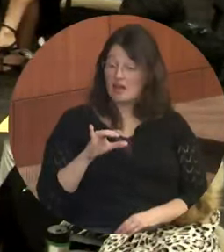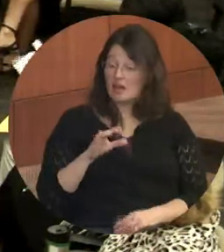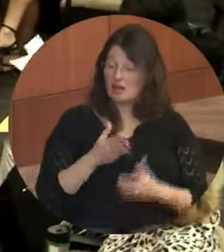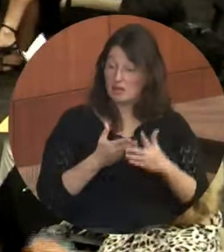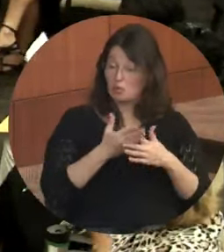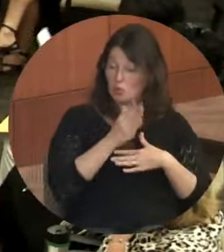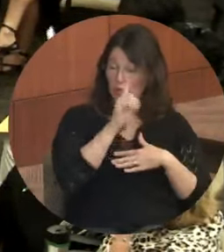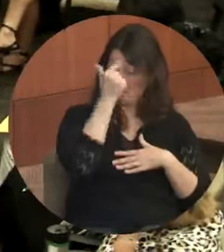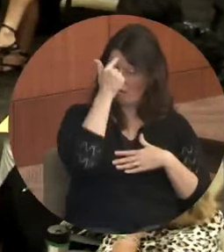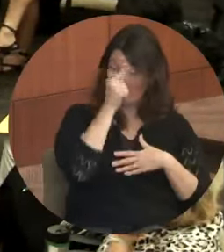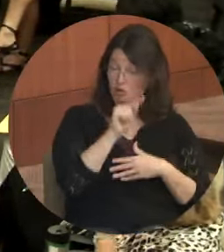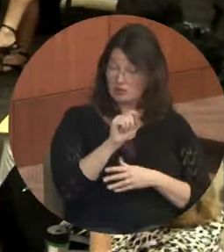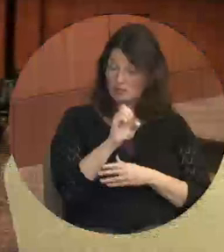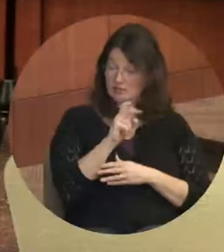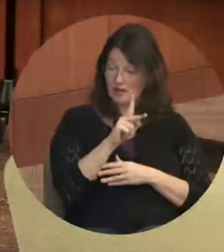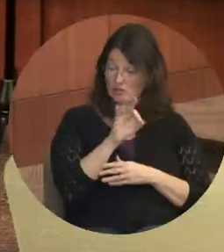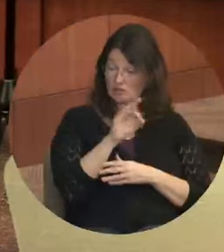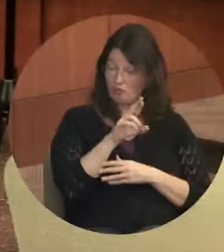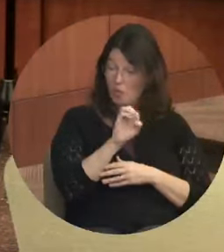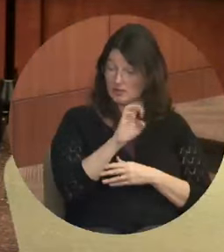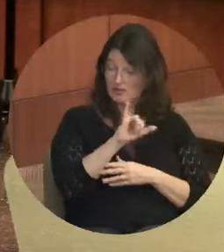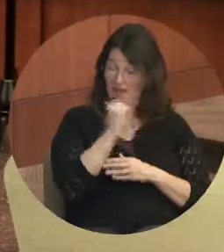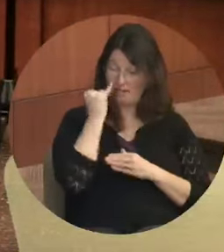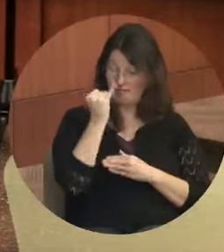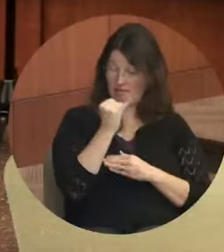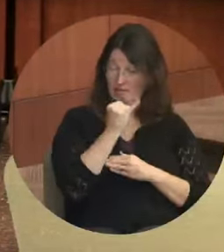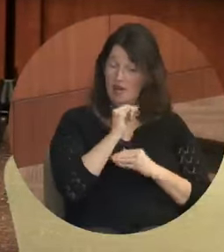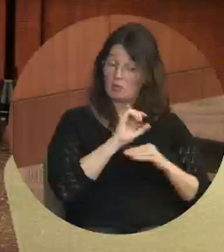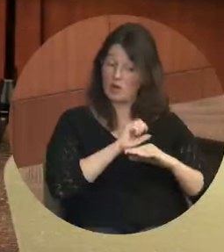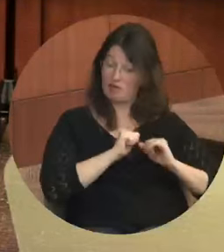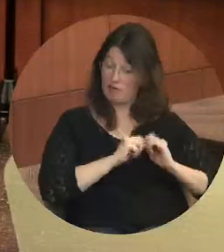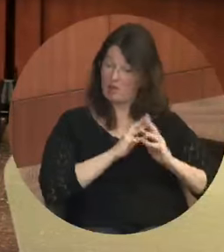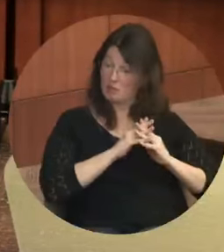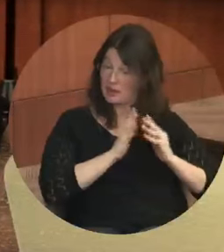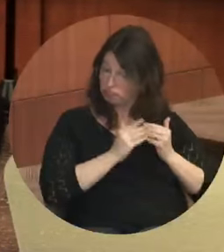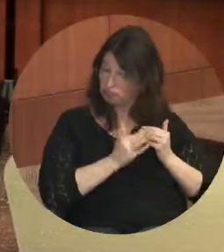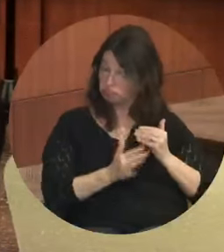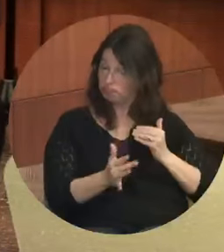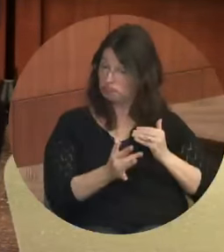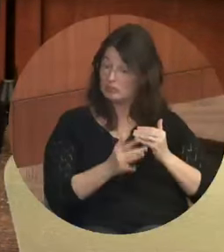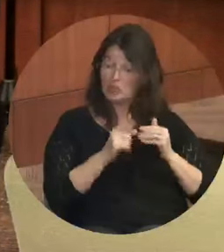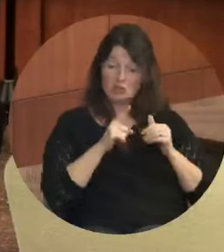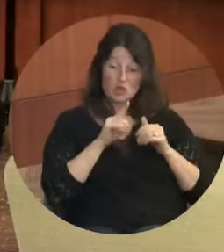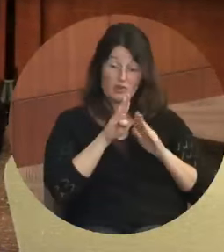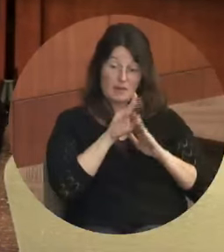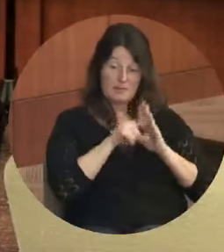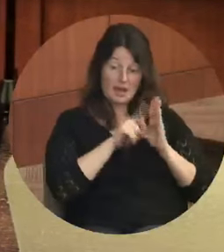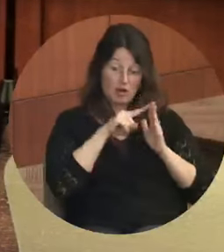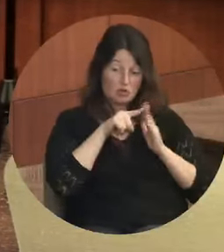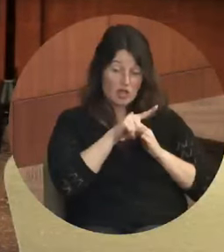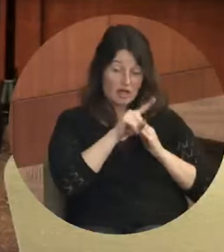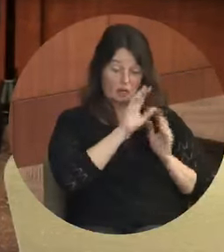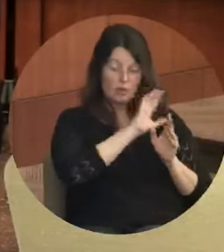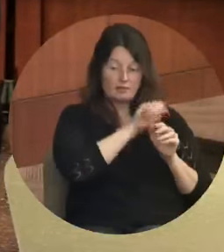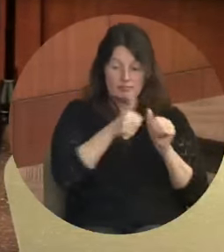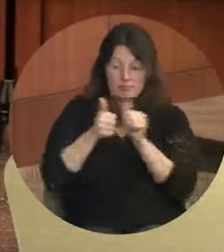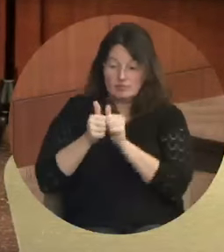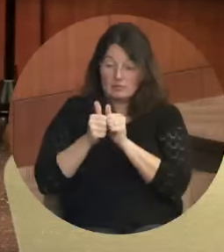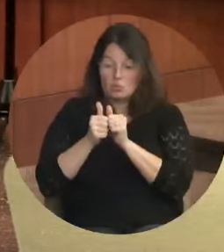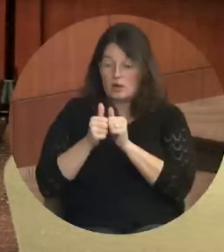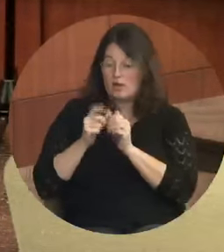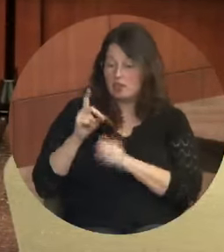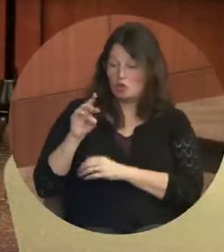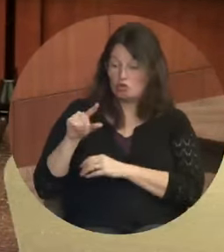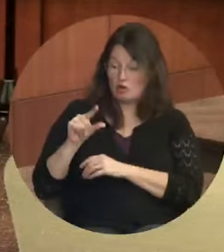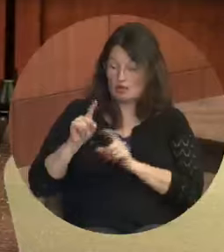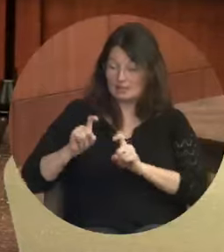the city government it's been very easy to implement and we just take the background check and put it with the drug test at the very end after you